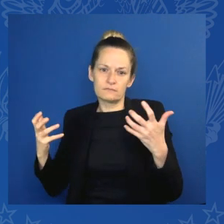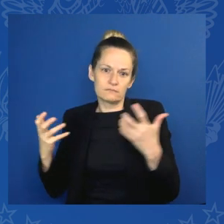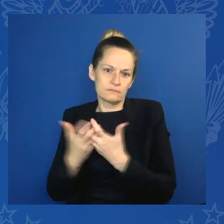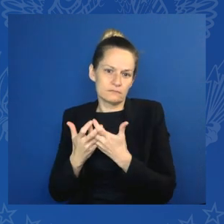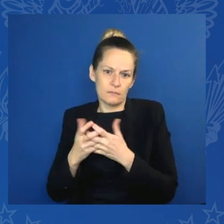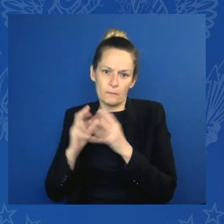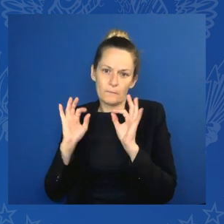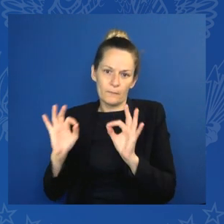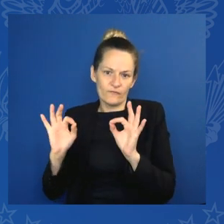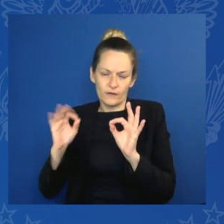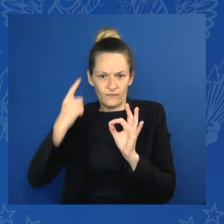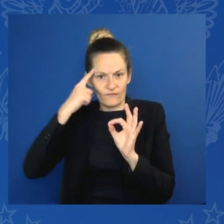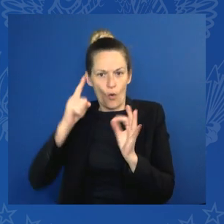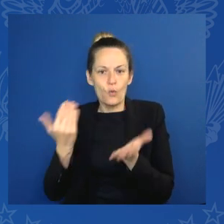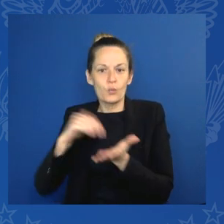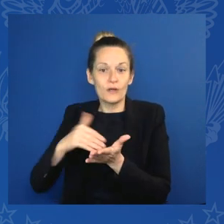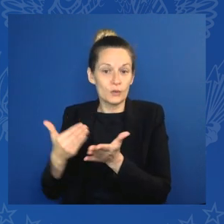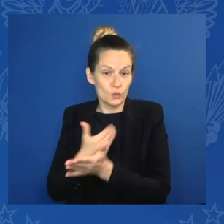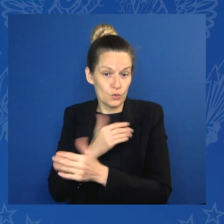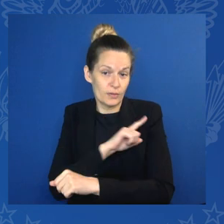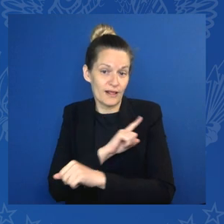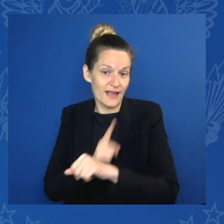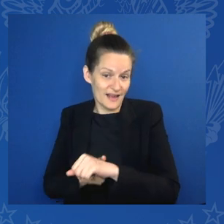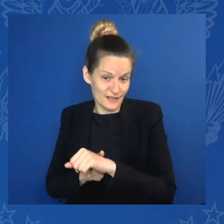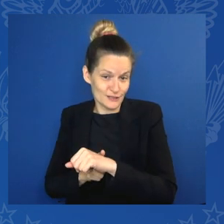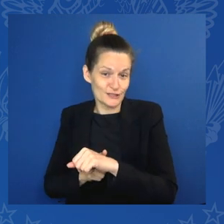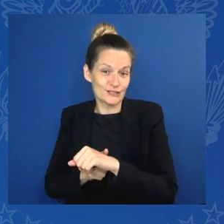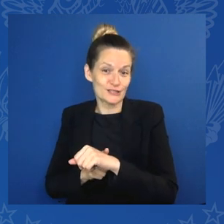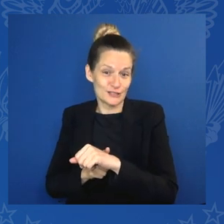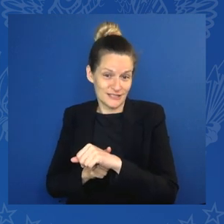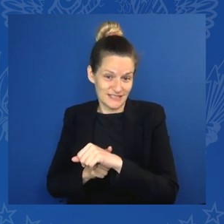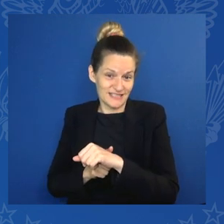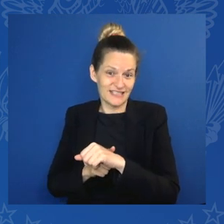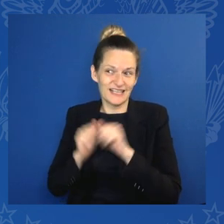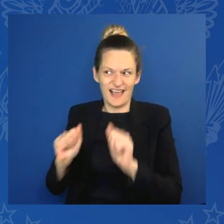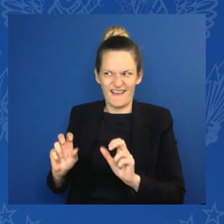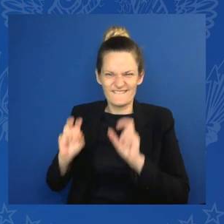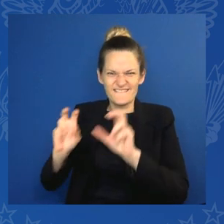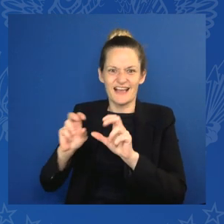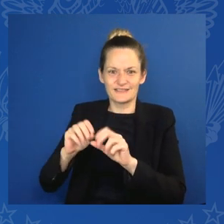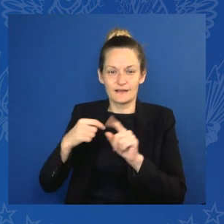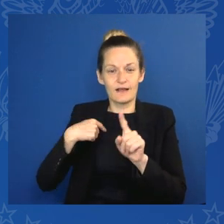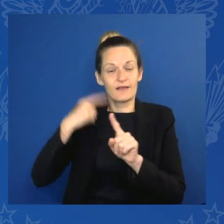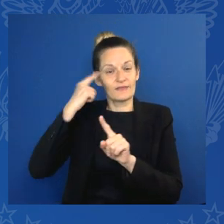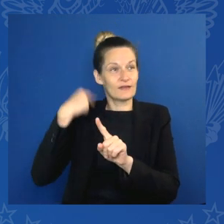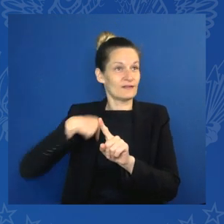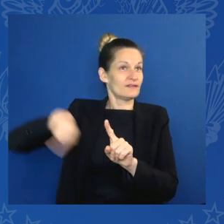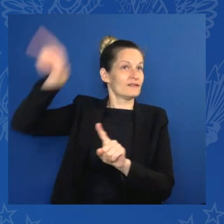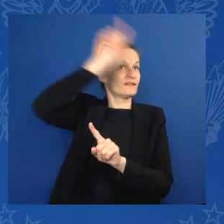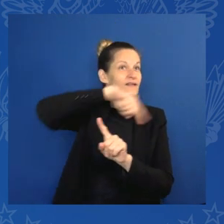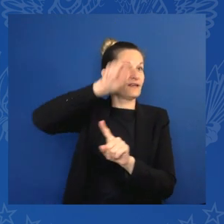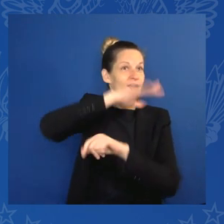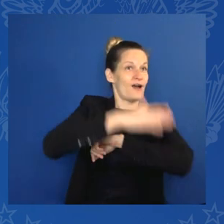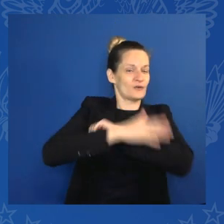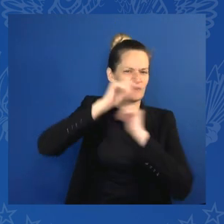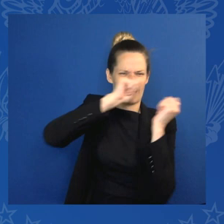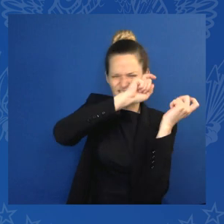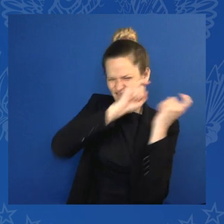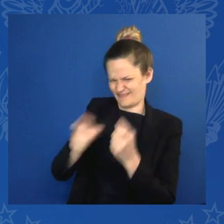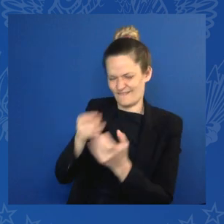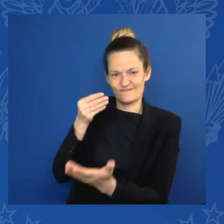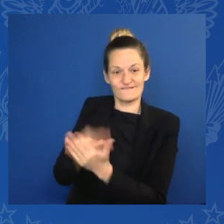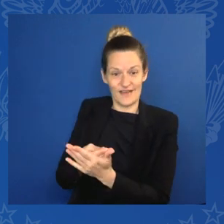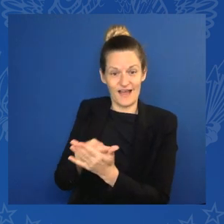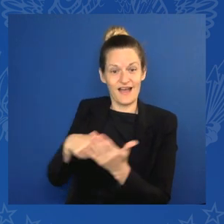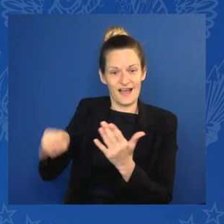I would expect all our countries to fund and design, identify and design